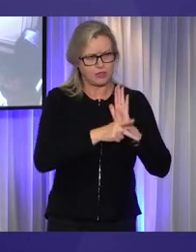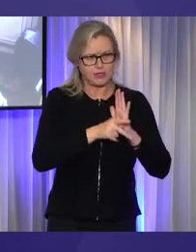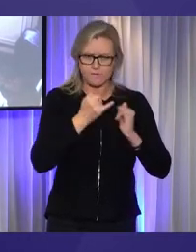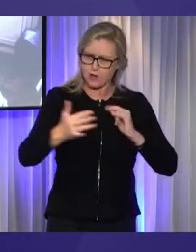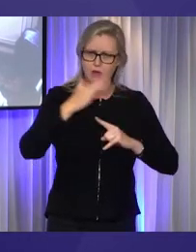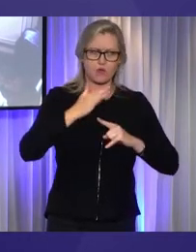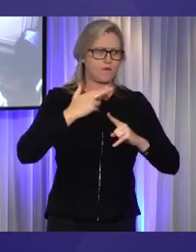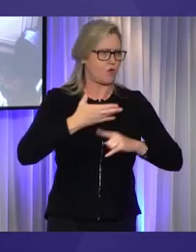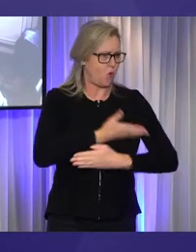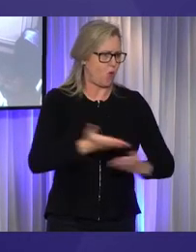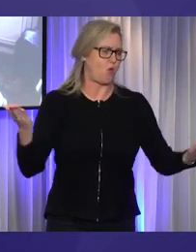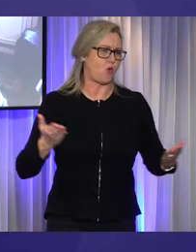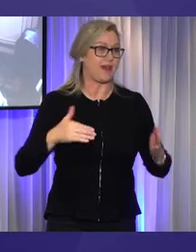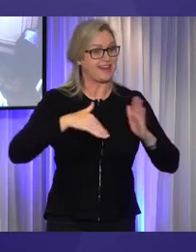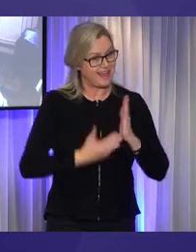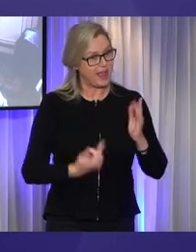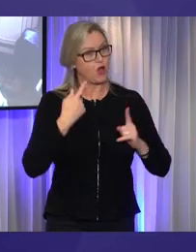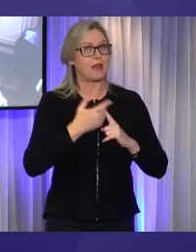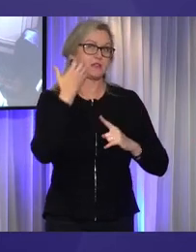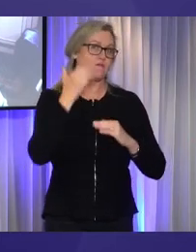now and in the future.